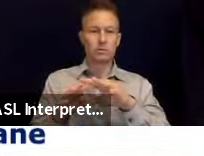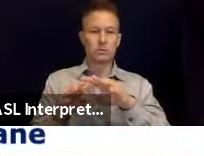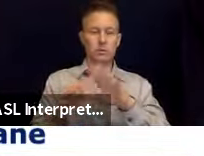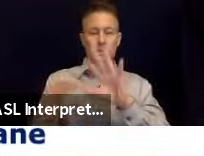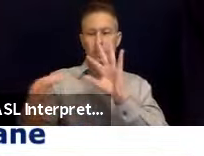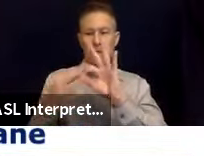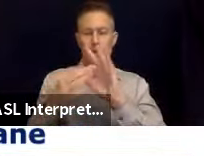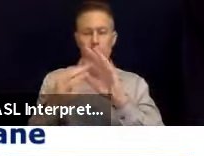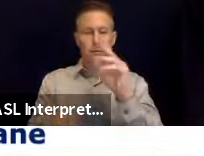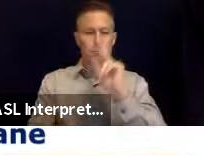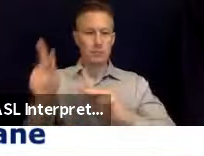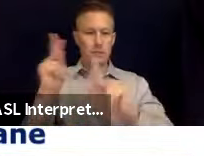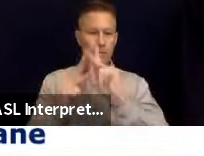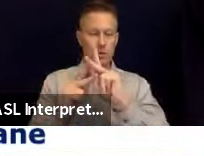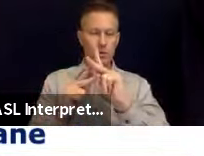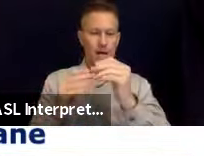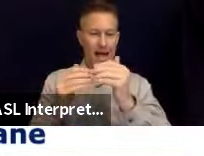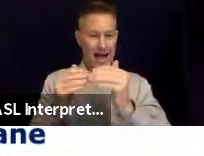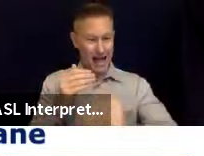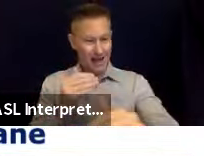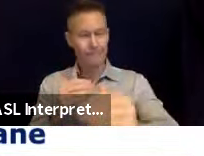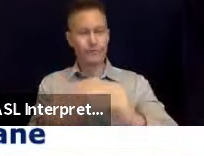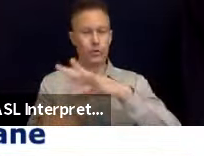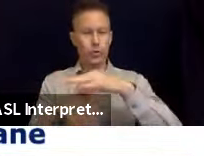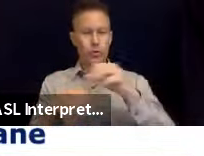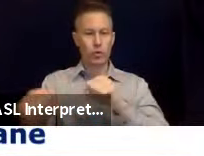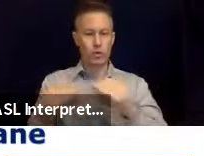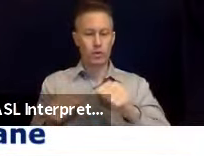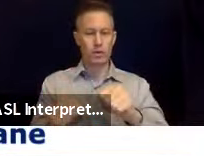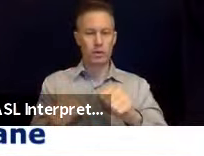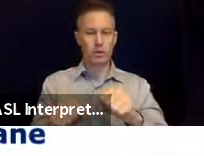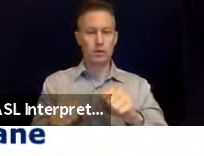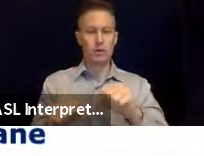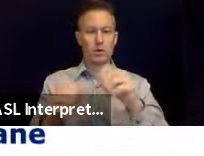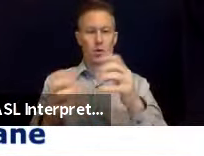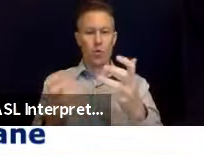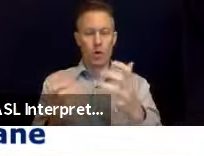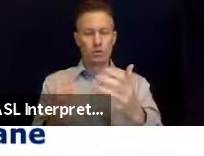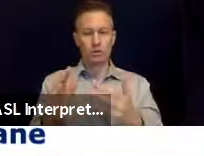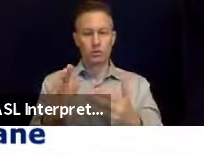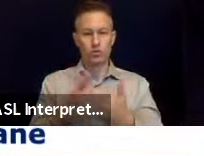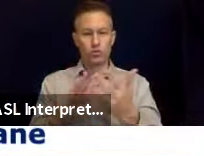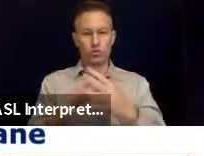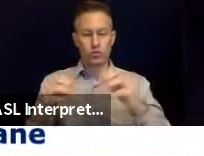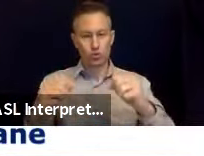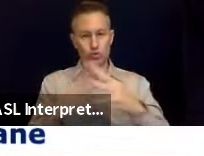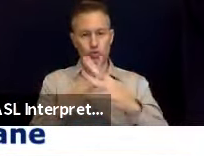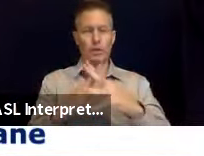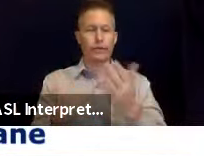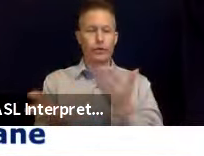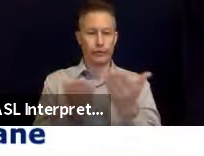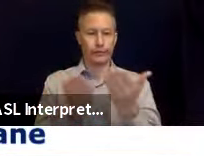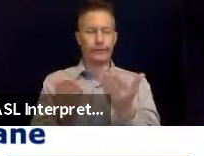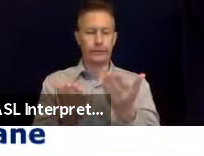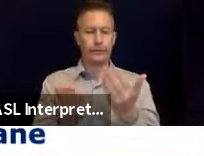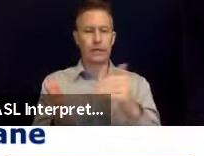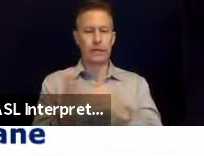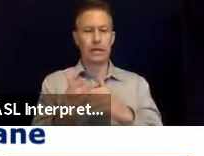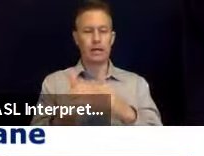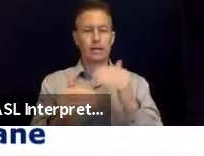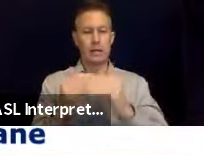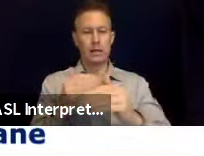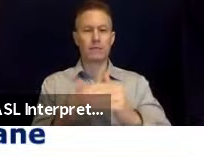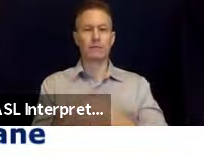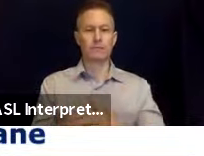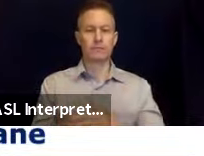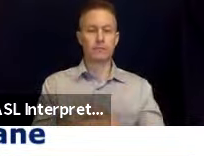So they want to make sure that they can get back up and running as quickly as possible. So anything that they can do without human intervention in just a few